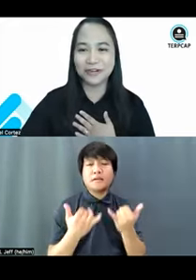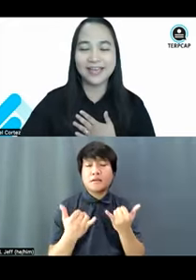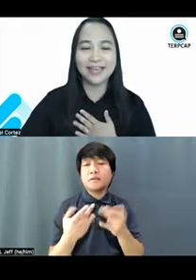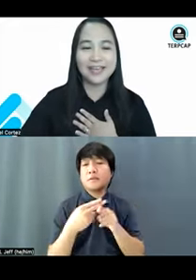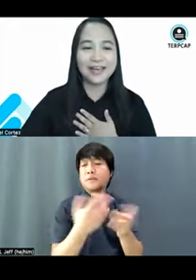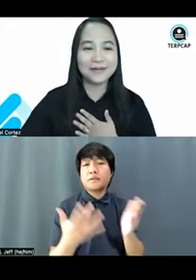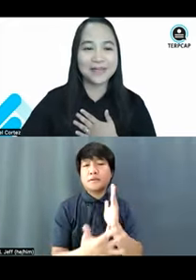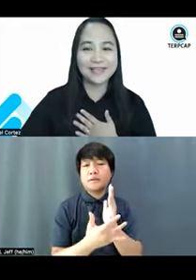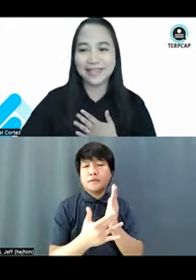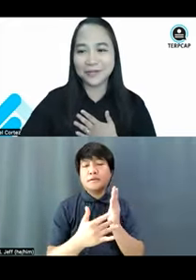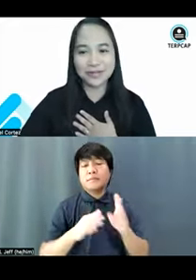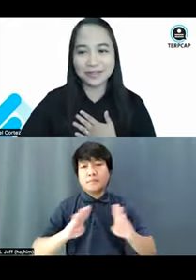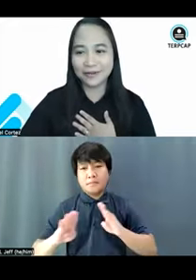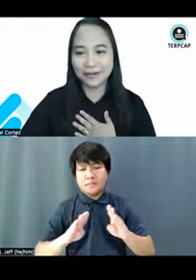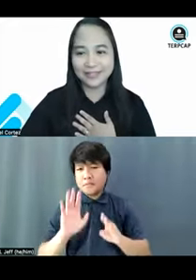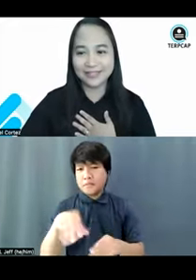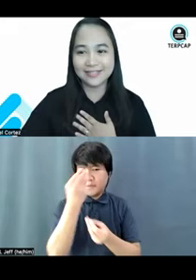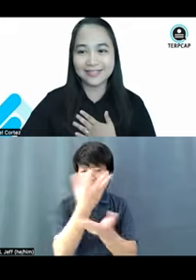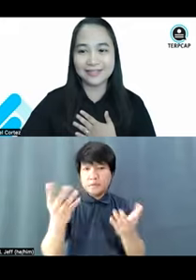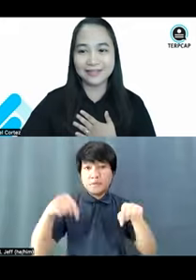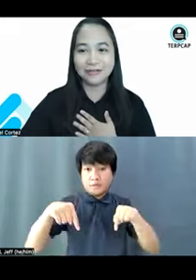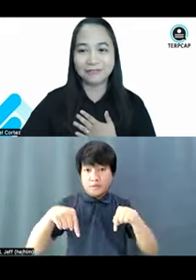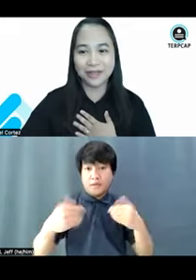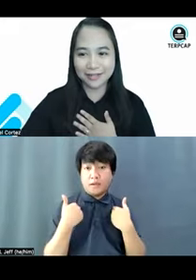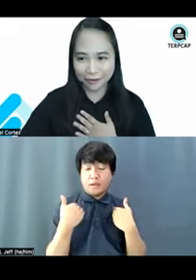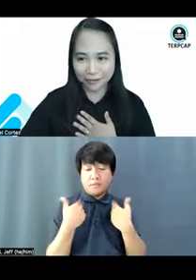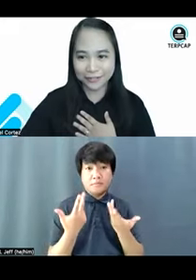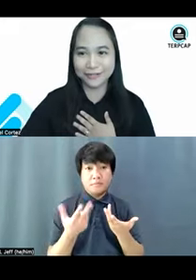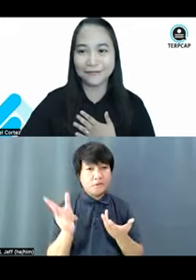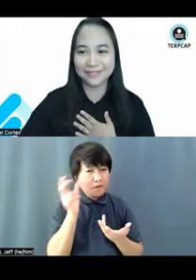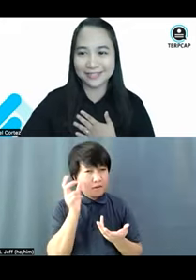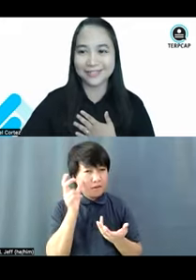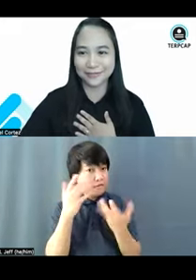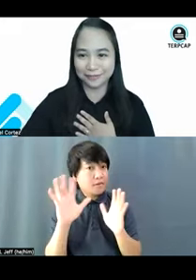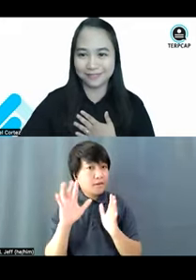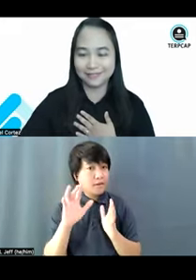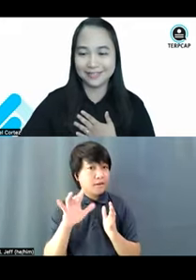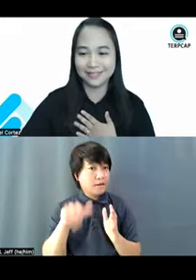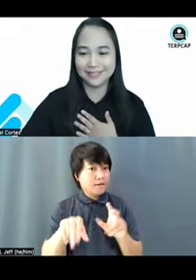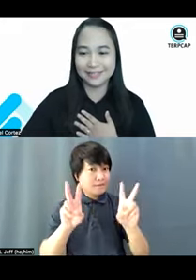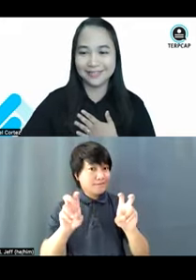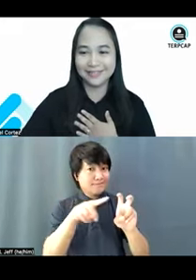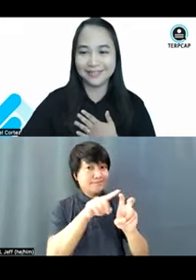I'm not sure, has anyone in the audience already heard of this term?